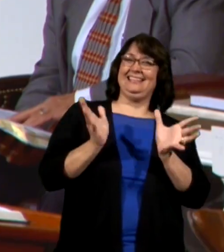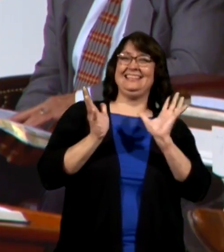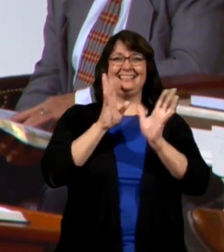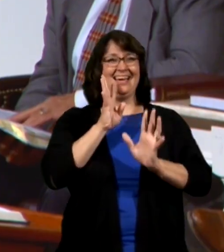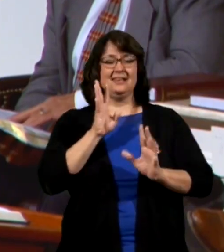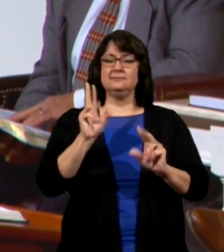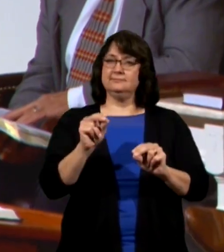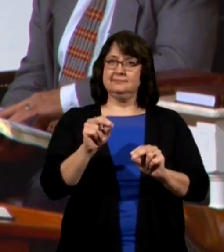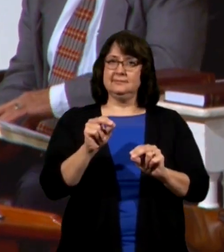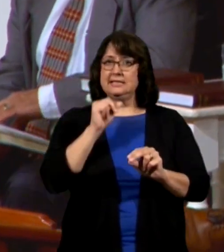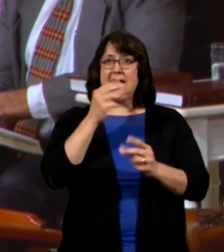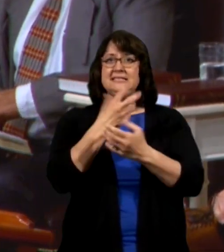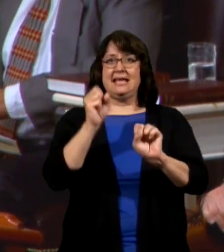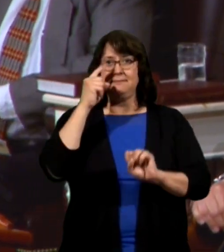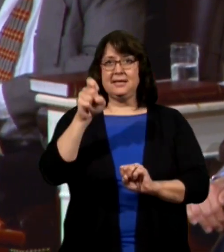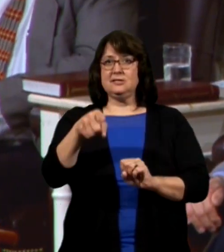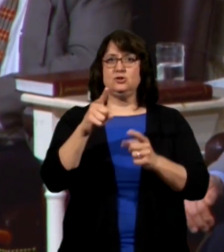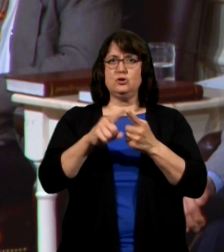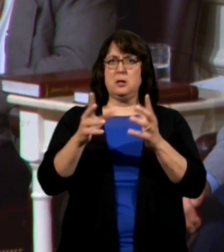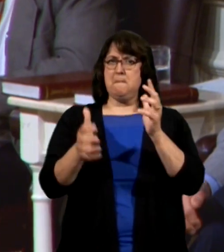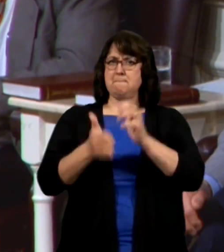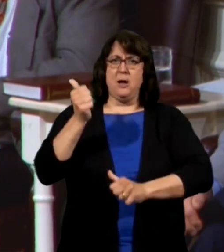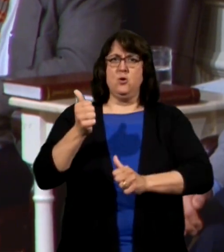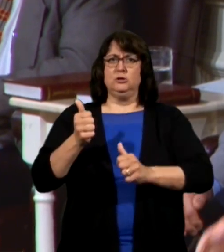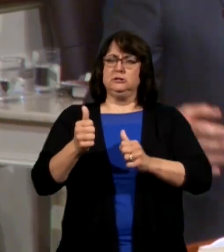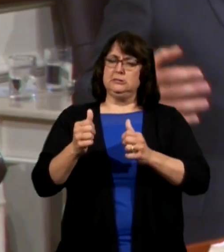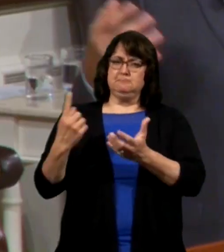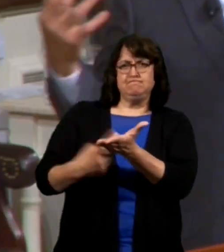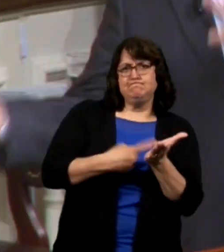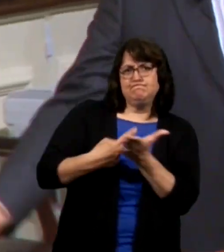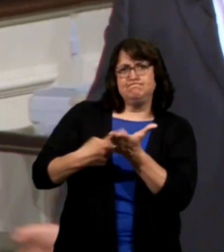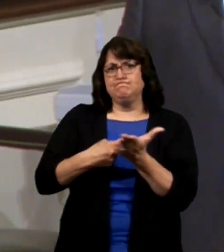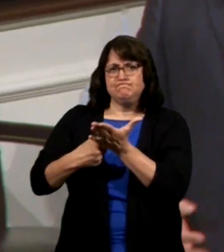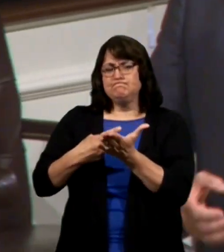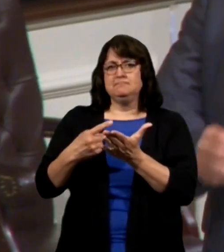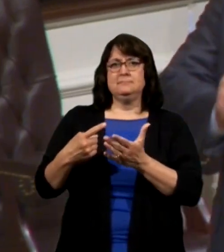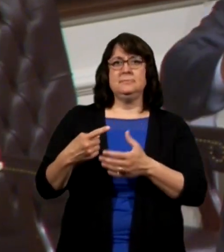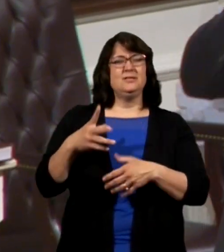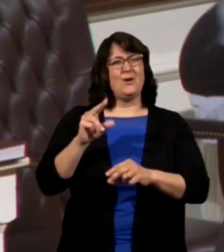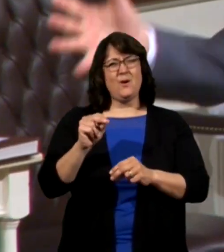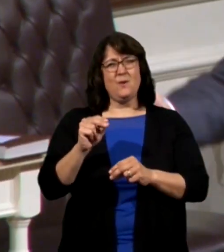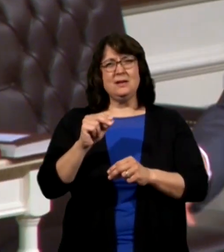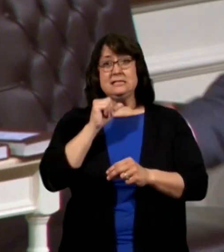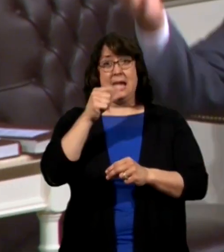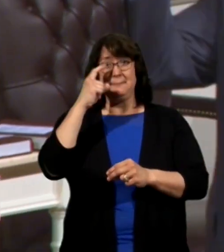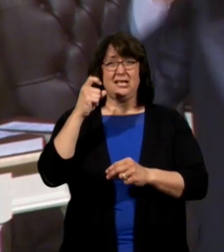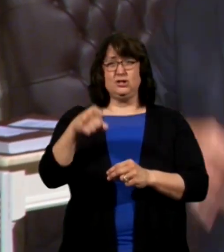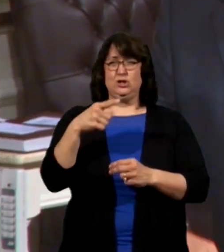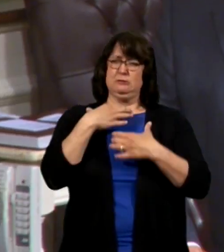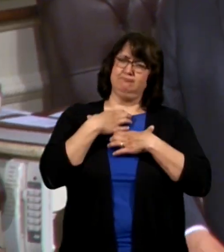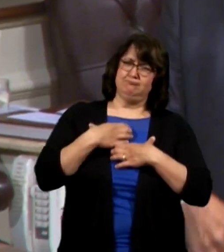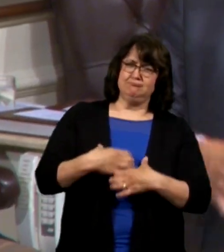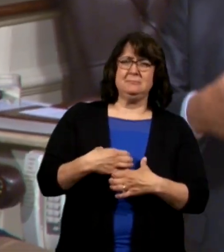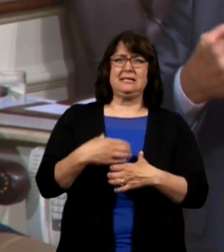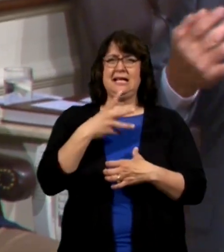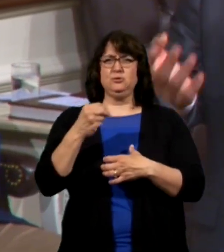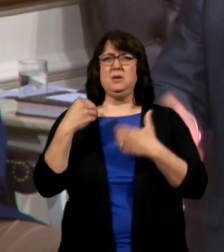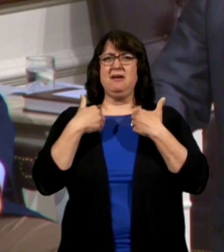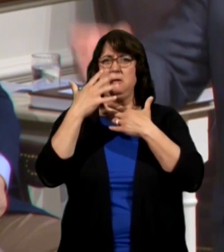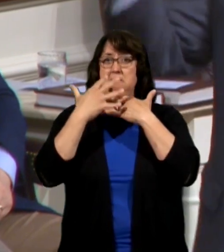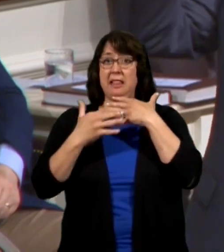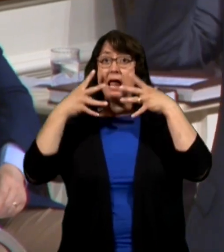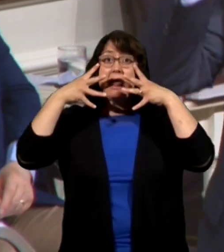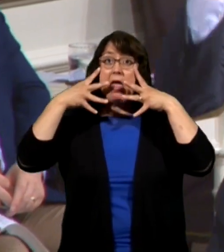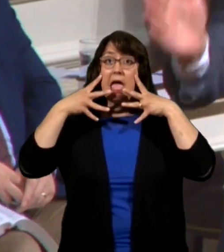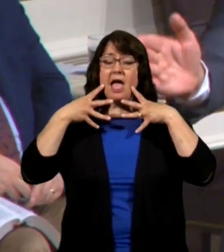don't get saved because you're the most aggressive debater they don't get saved because you're passionate and you have blood dripping out of